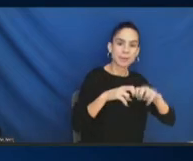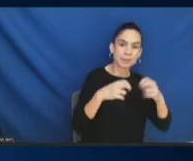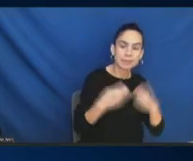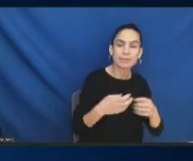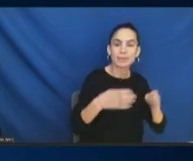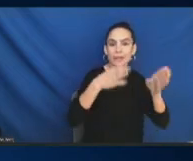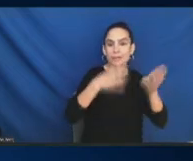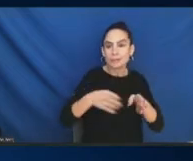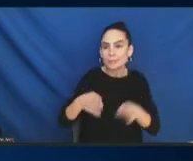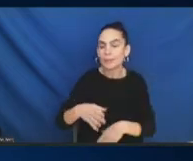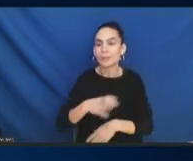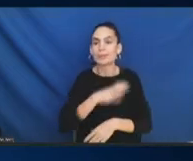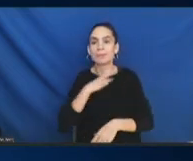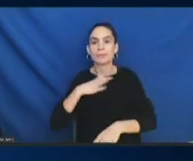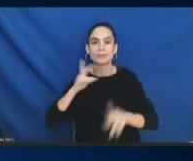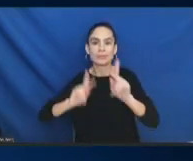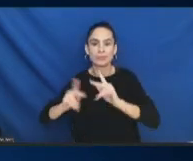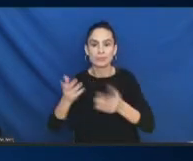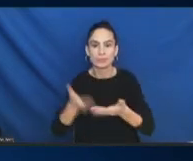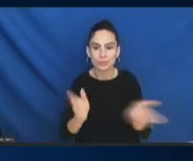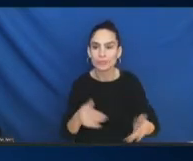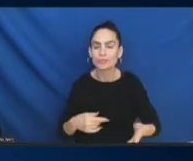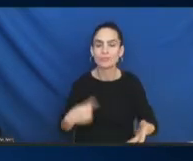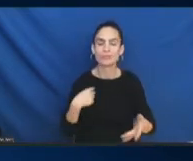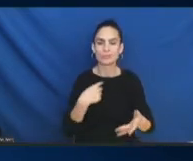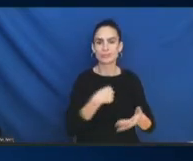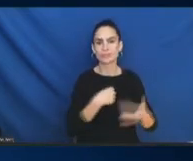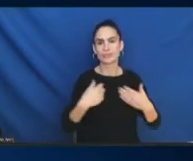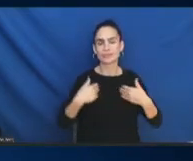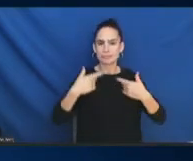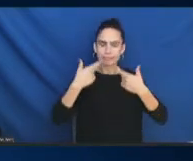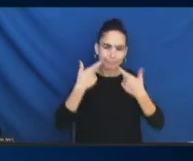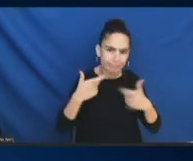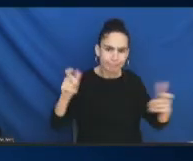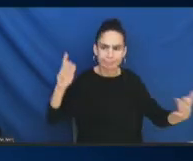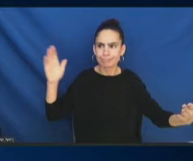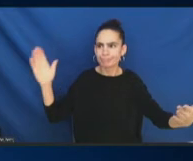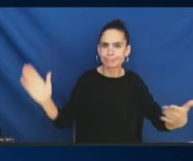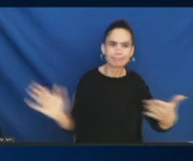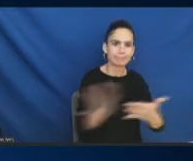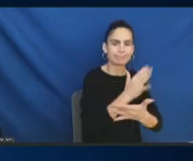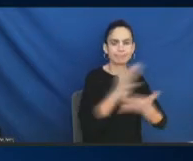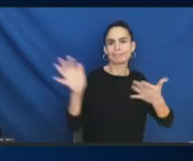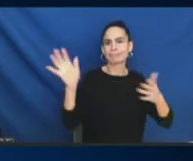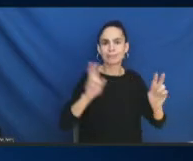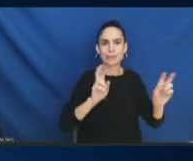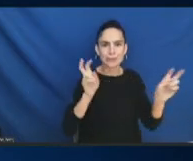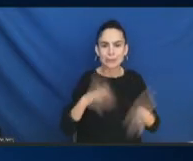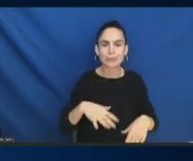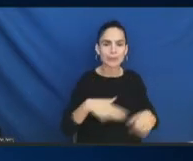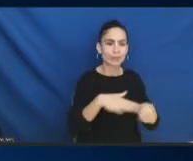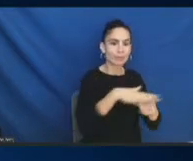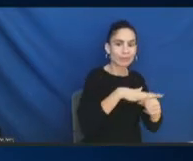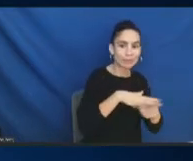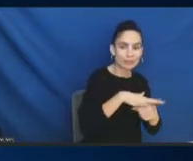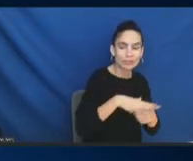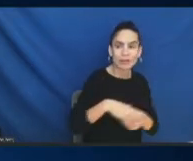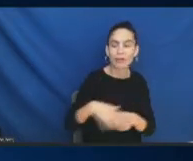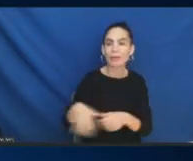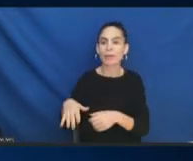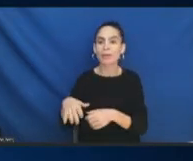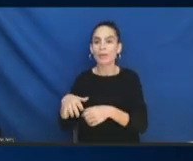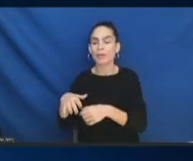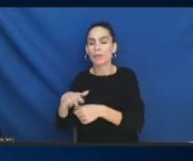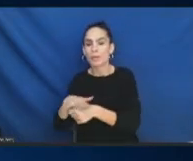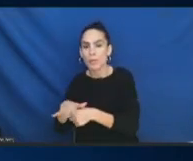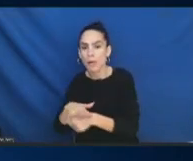have a huge array of issues before us, some that are regional, some even more localized, and some really broad spectrum.